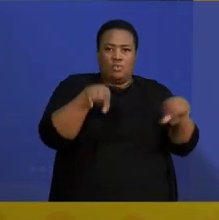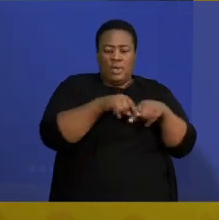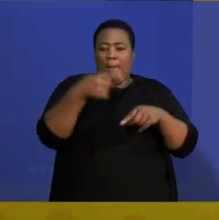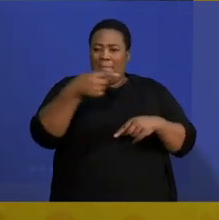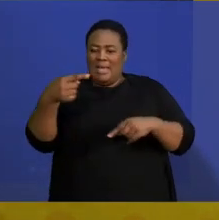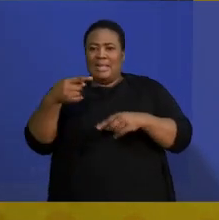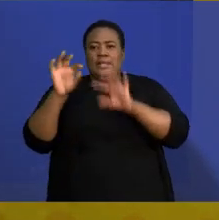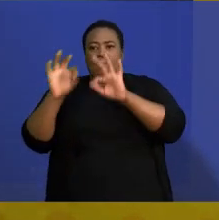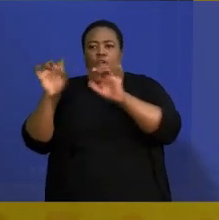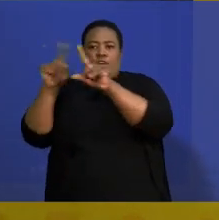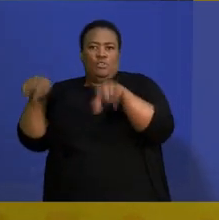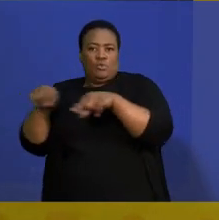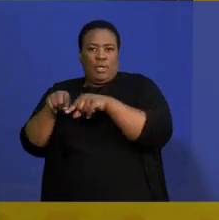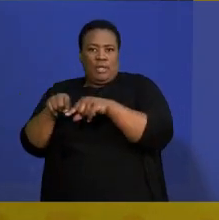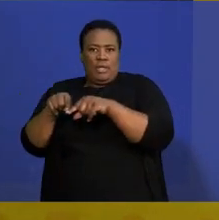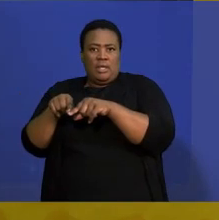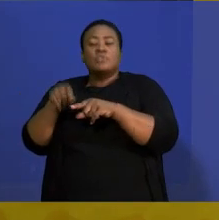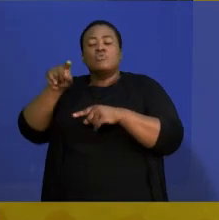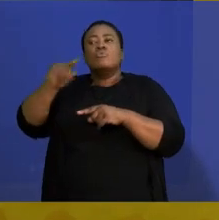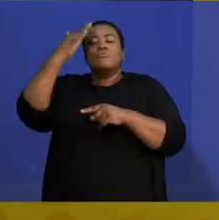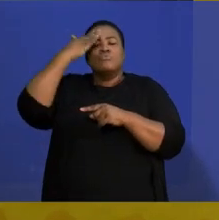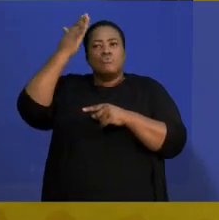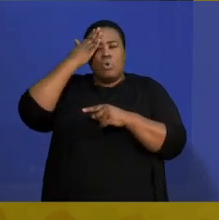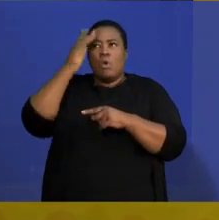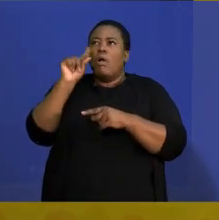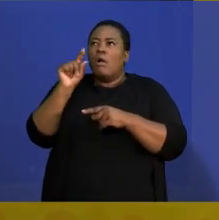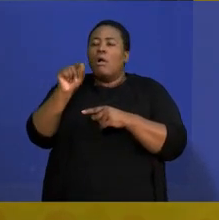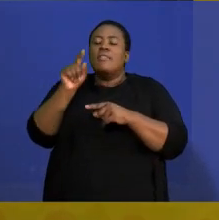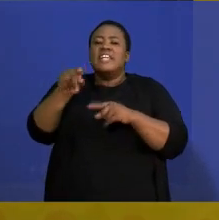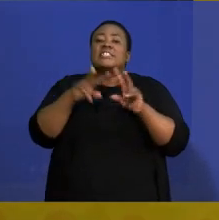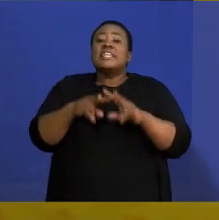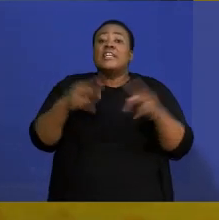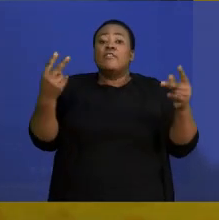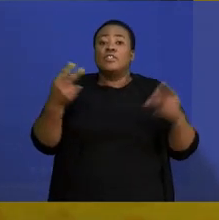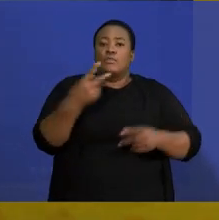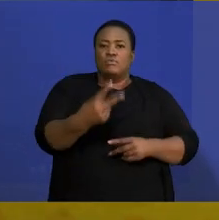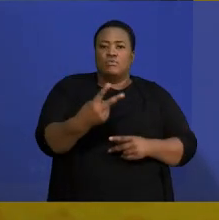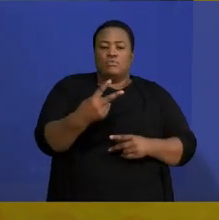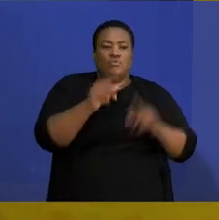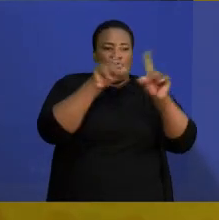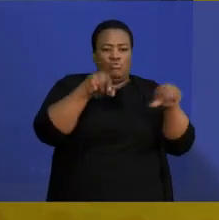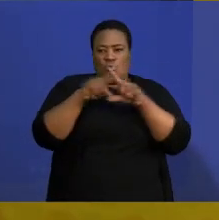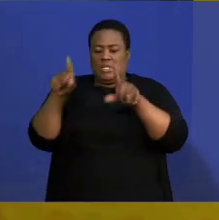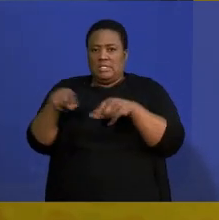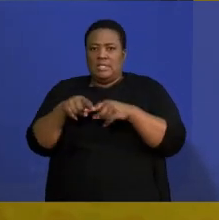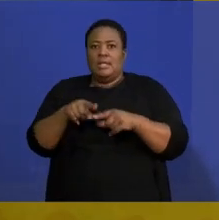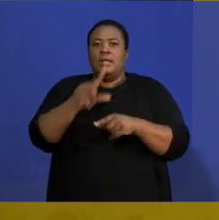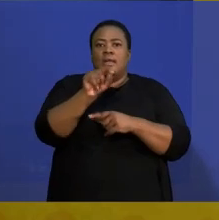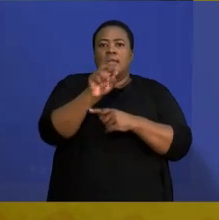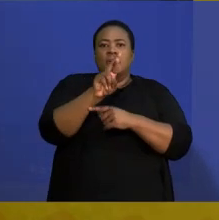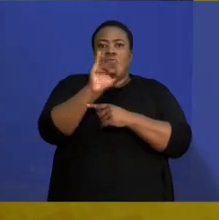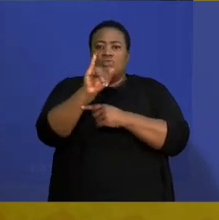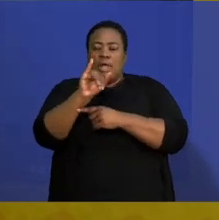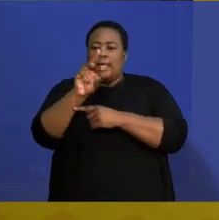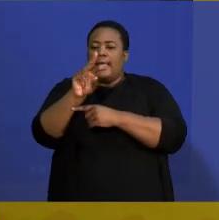So that's how you then know that it is a difference of two squares. A trinomial, it's three terms, as tri means